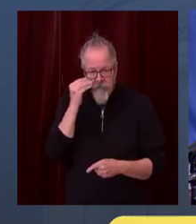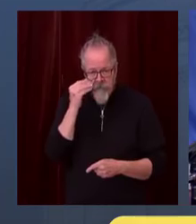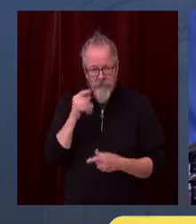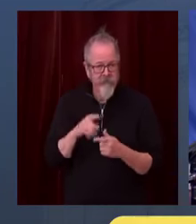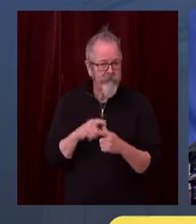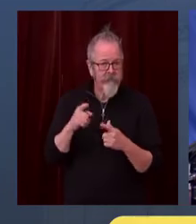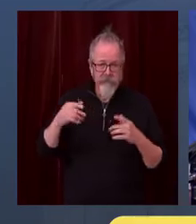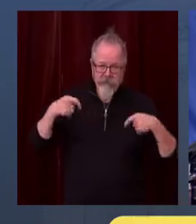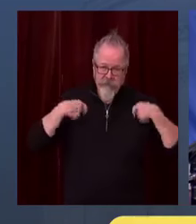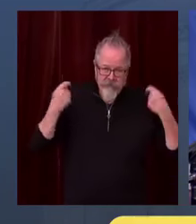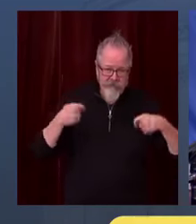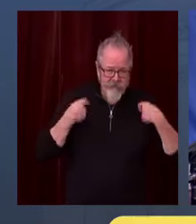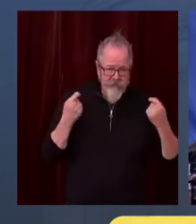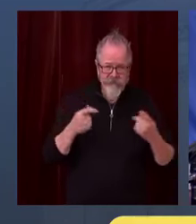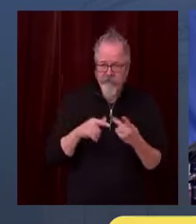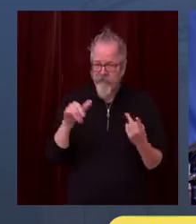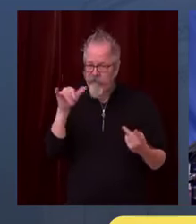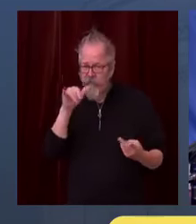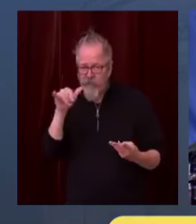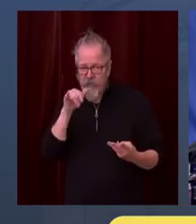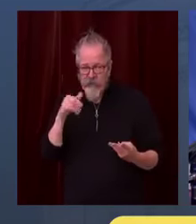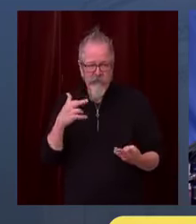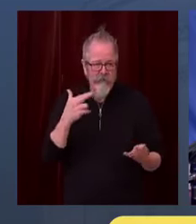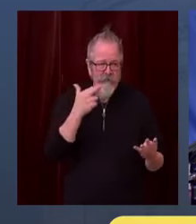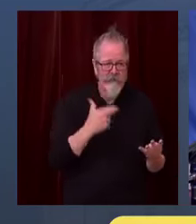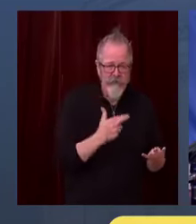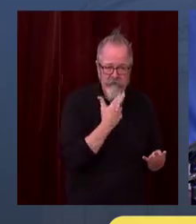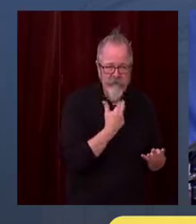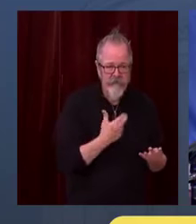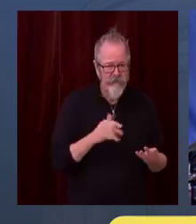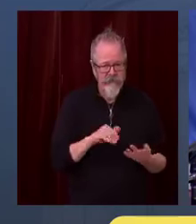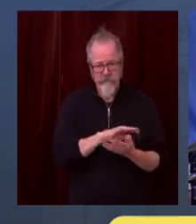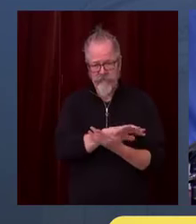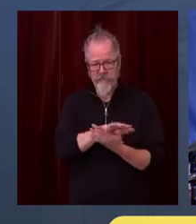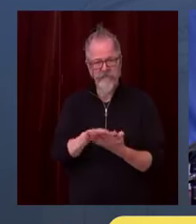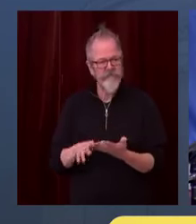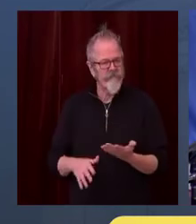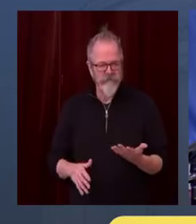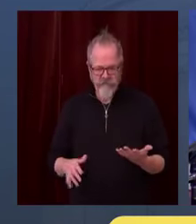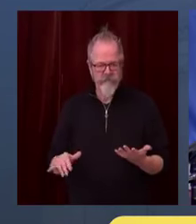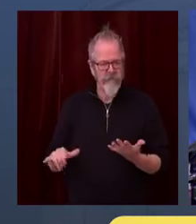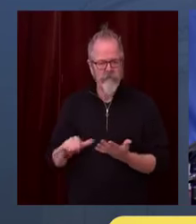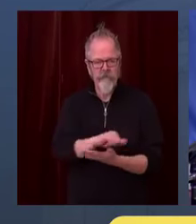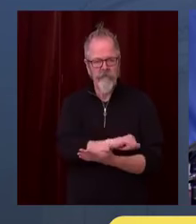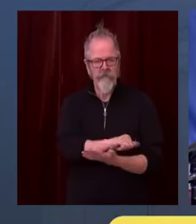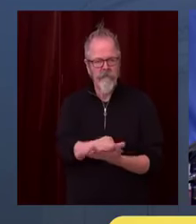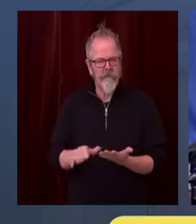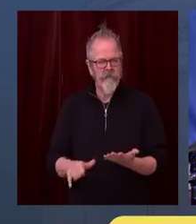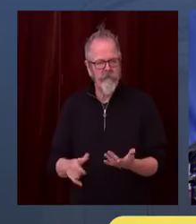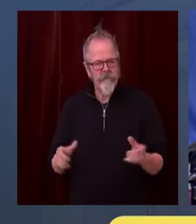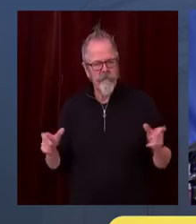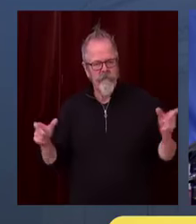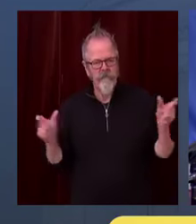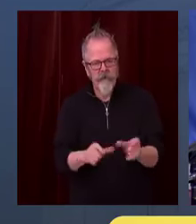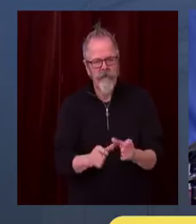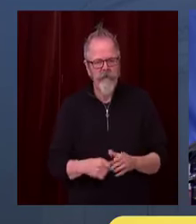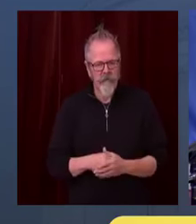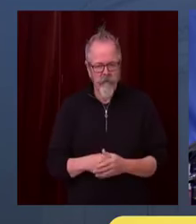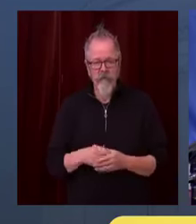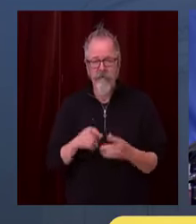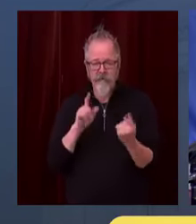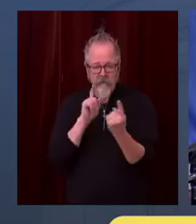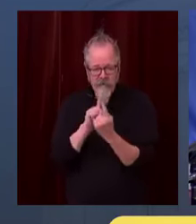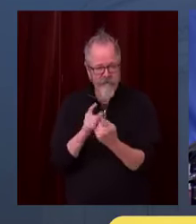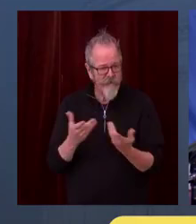places. So they're not being singled out. They're one of a group of good Washingtonians who are doing their best,